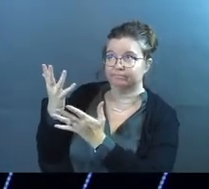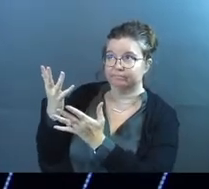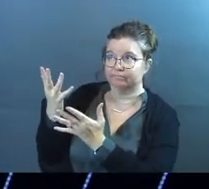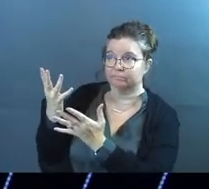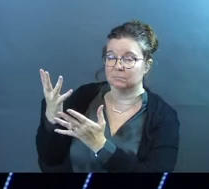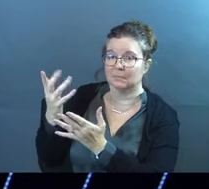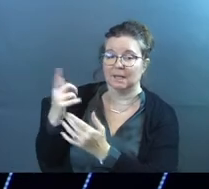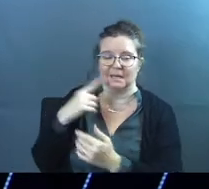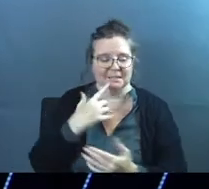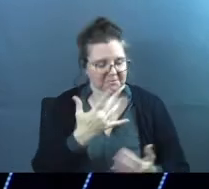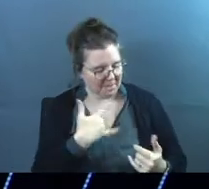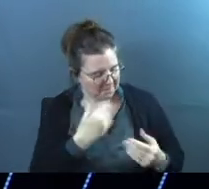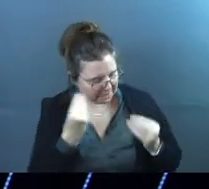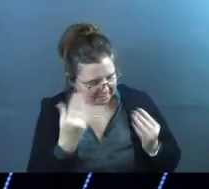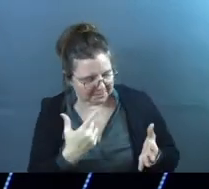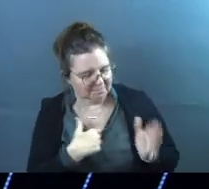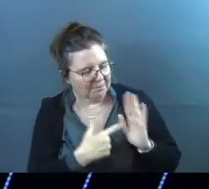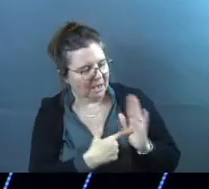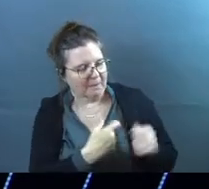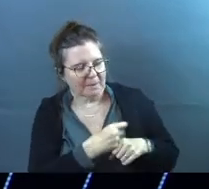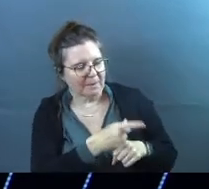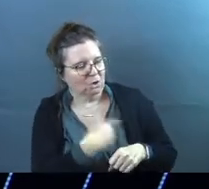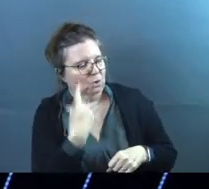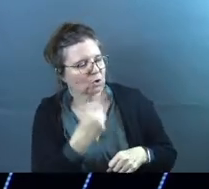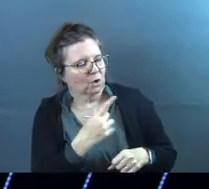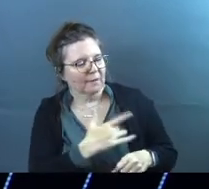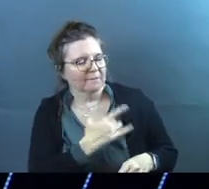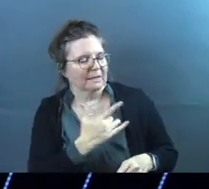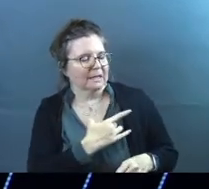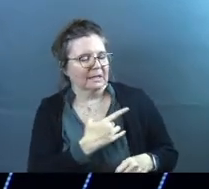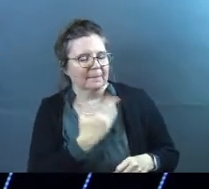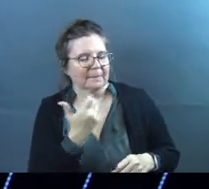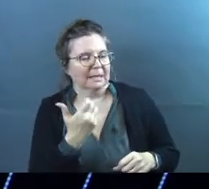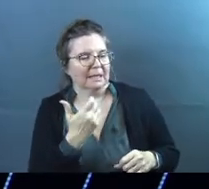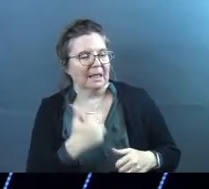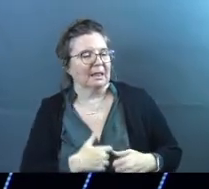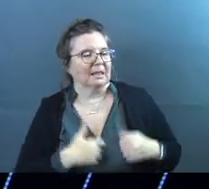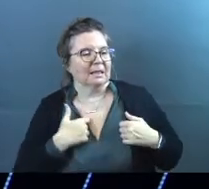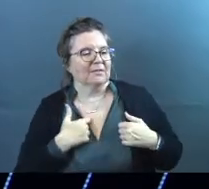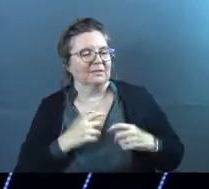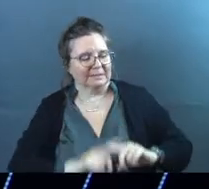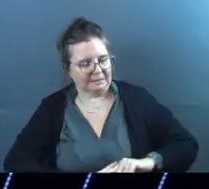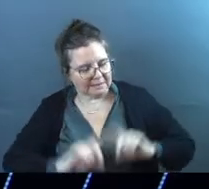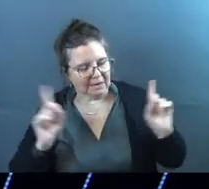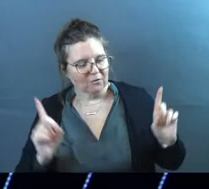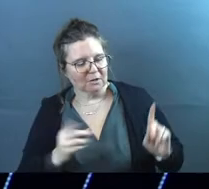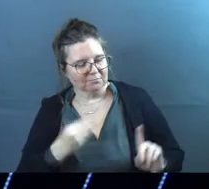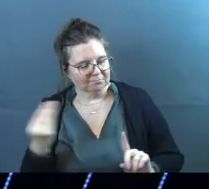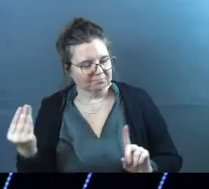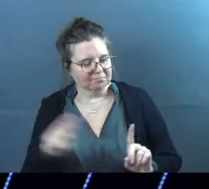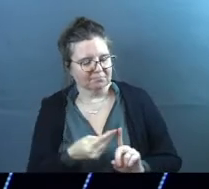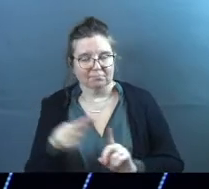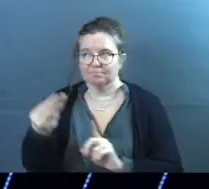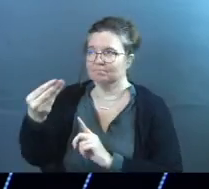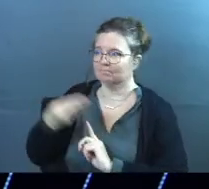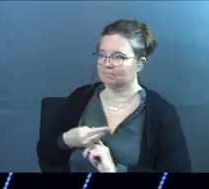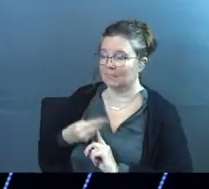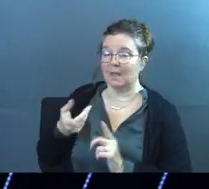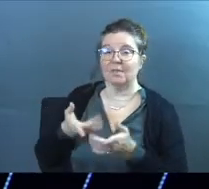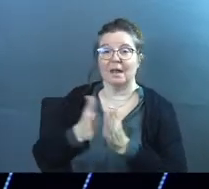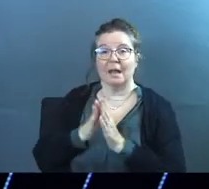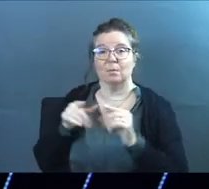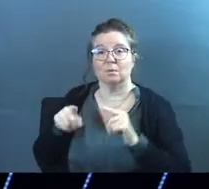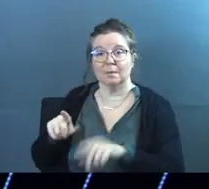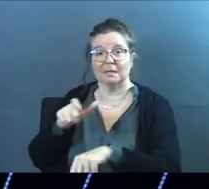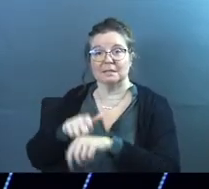I'm just working. I'm going to make you look, feel, be, live different. And that happens when